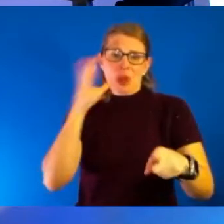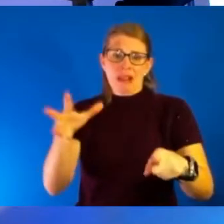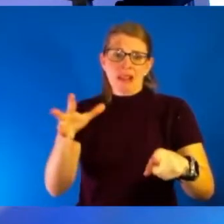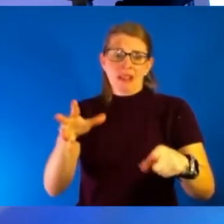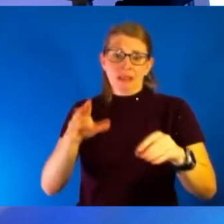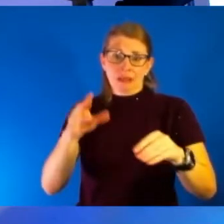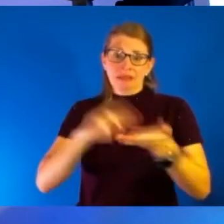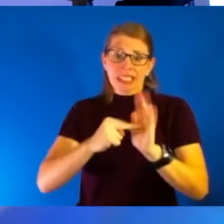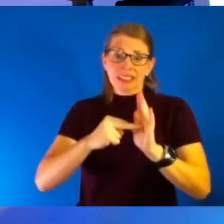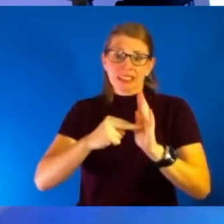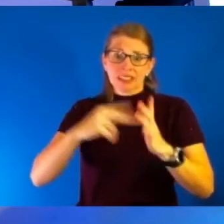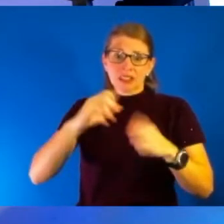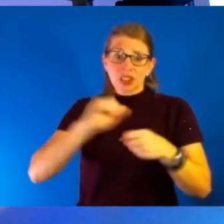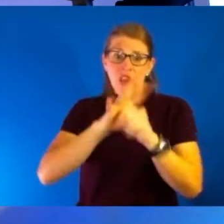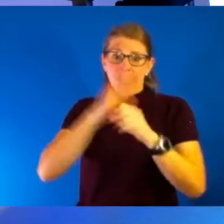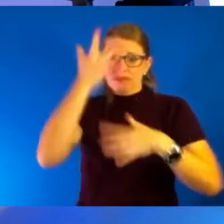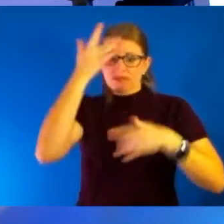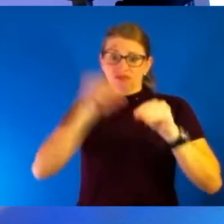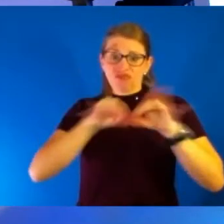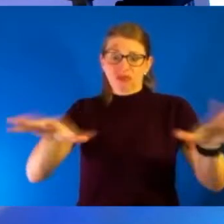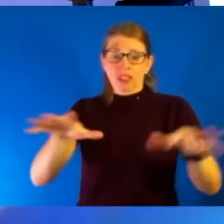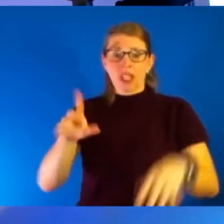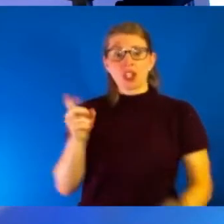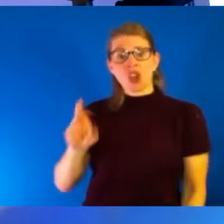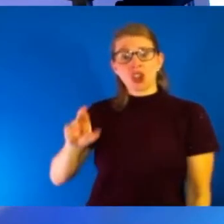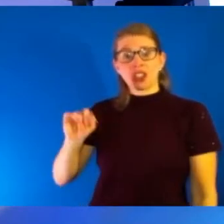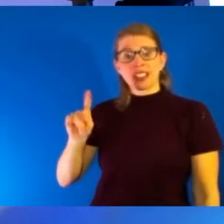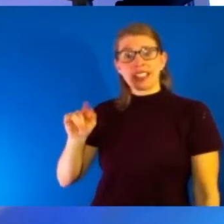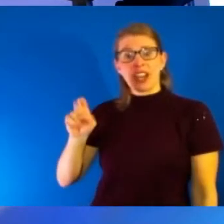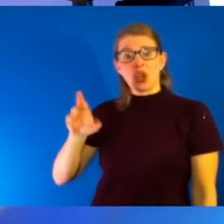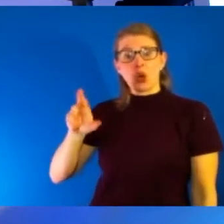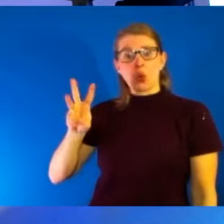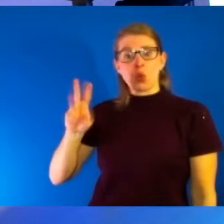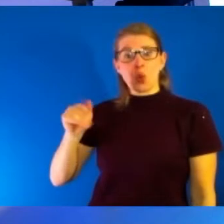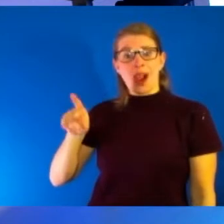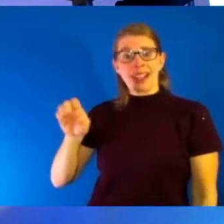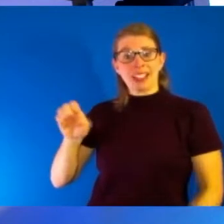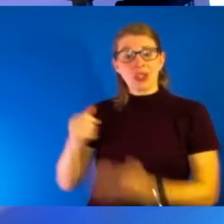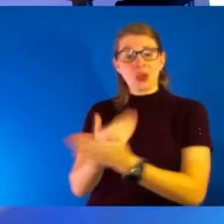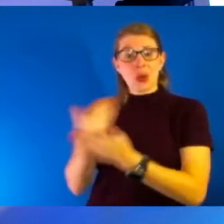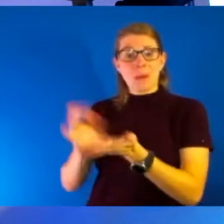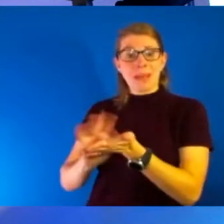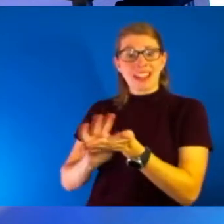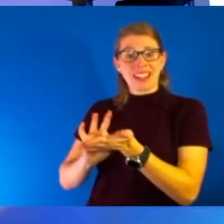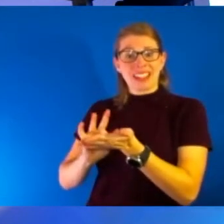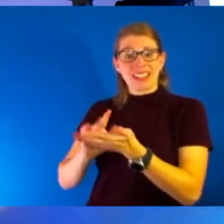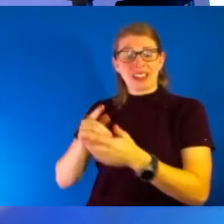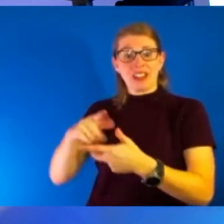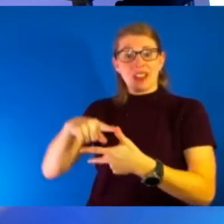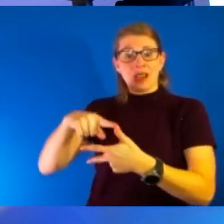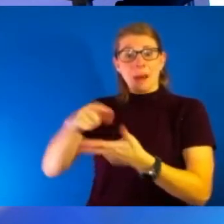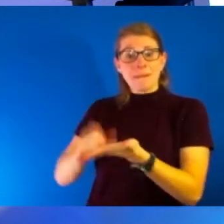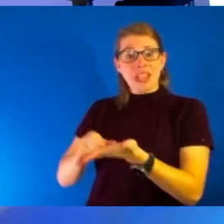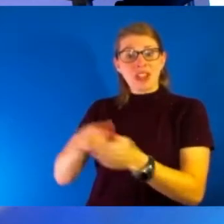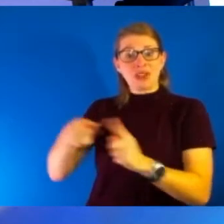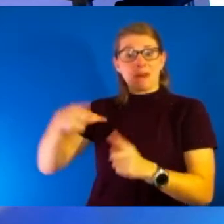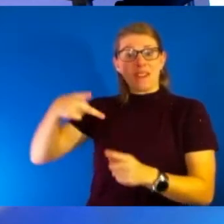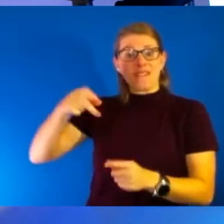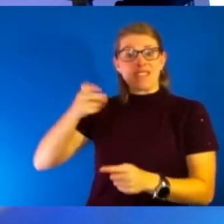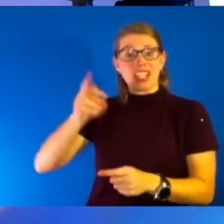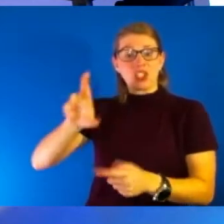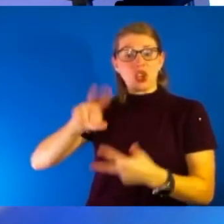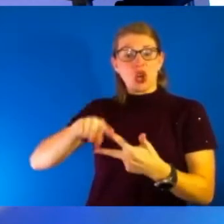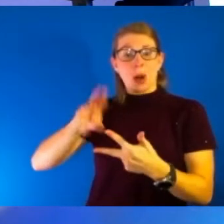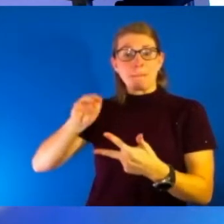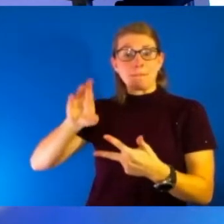Dr. Satterwhite, some new medications are going to come out in the not so distant future with some pills from Pfizer and Merck. Talk to us a little bit about that, because I think I'm